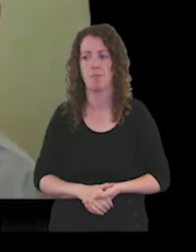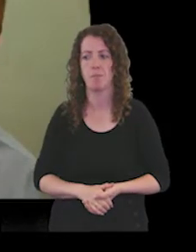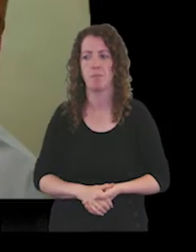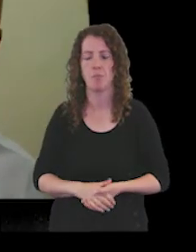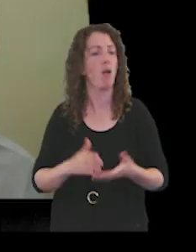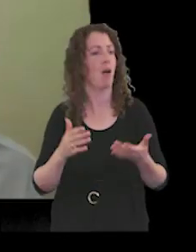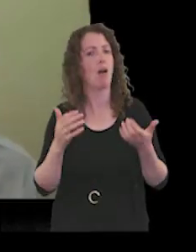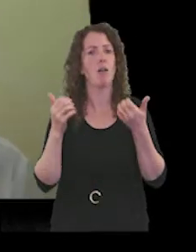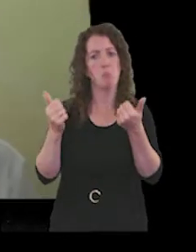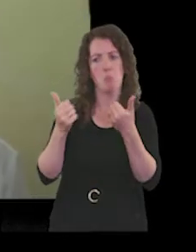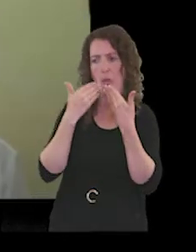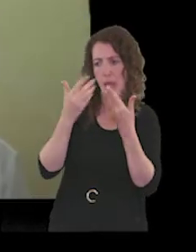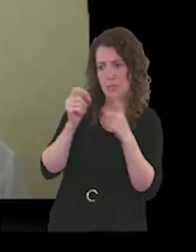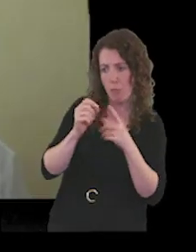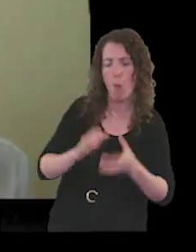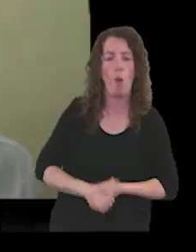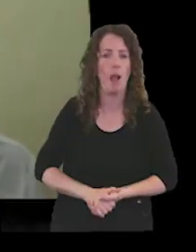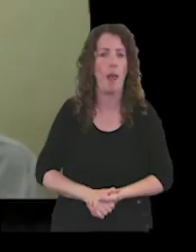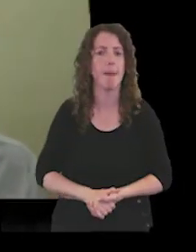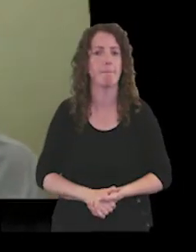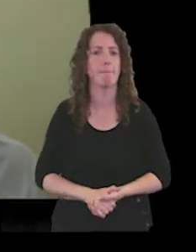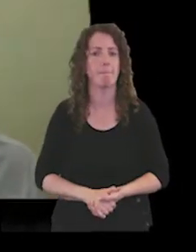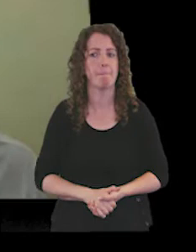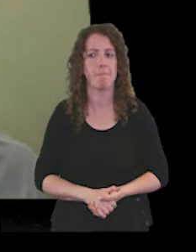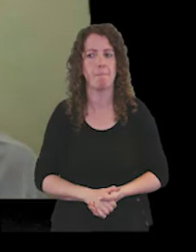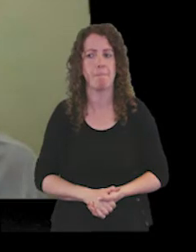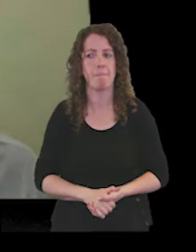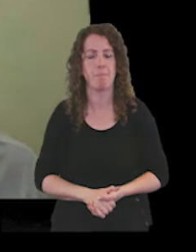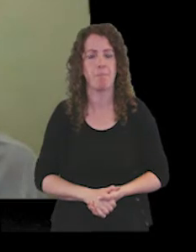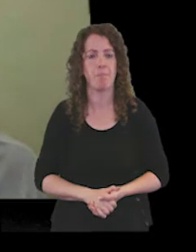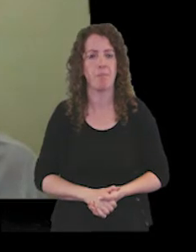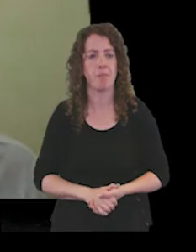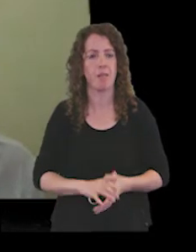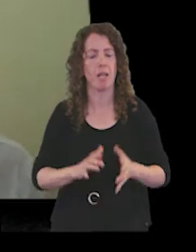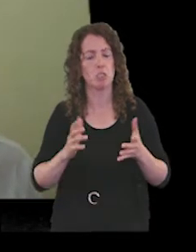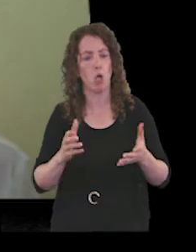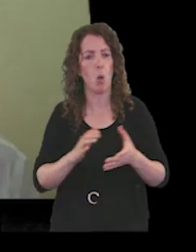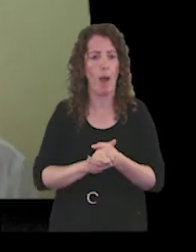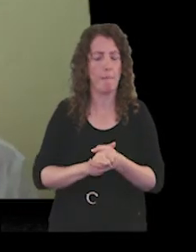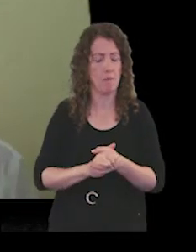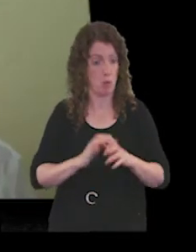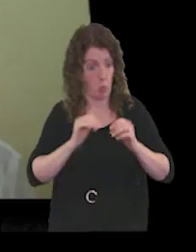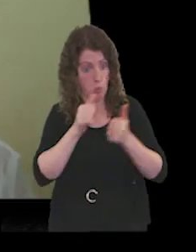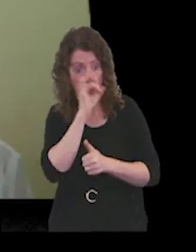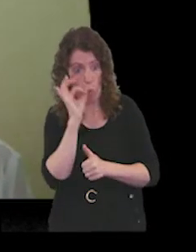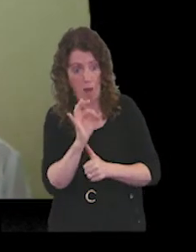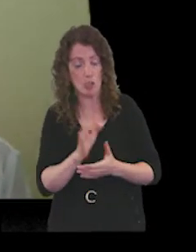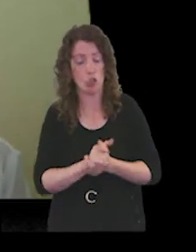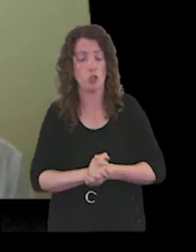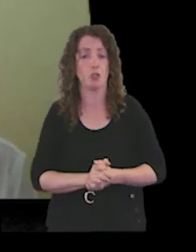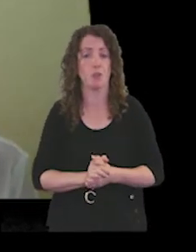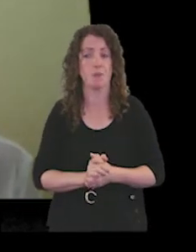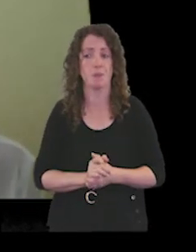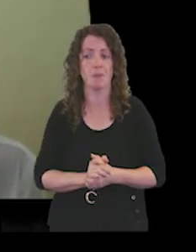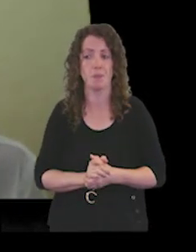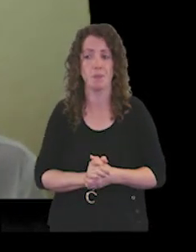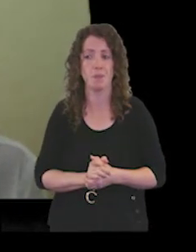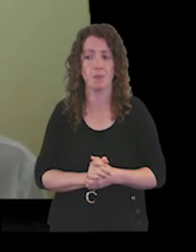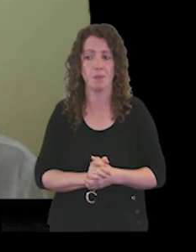yeah thanks paul um so it's a really good question and um